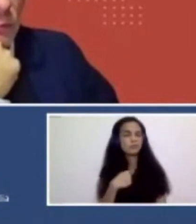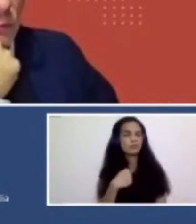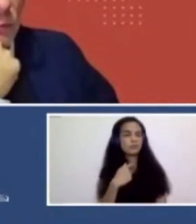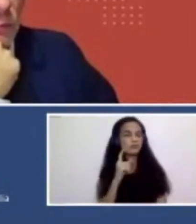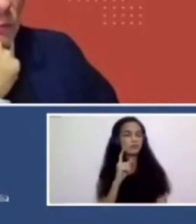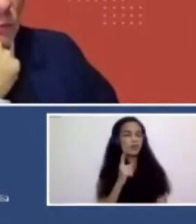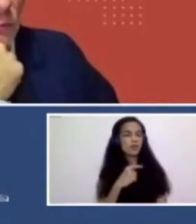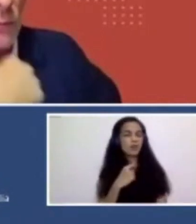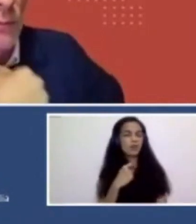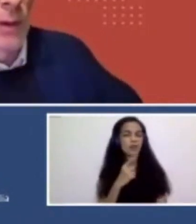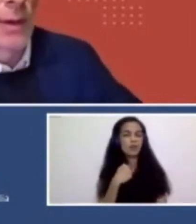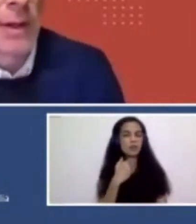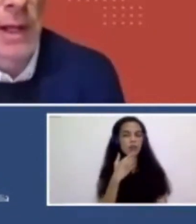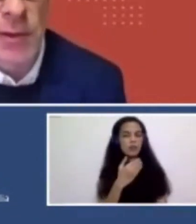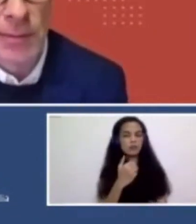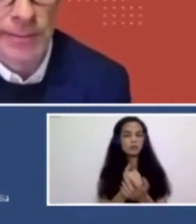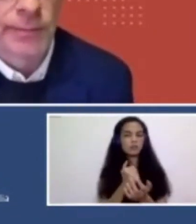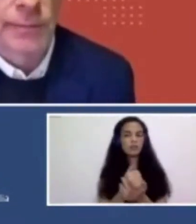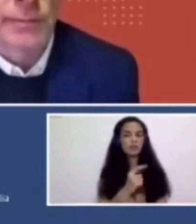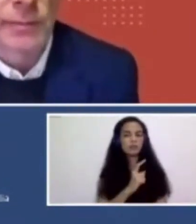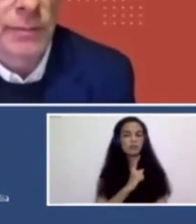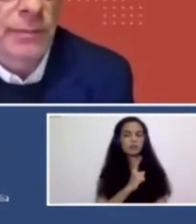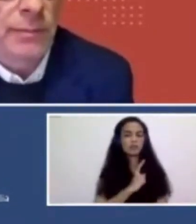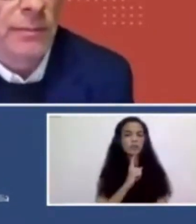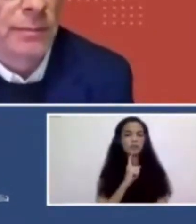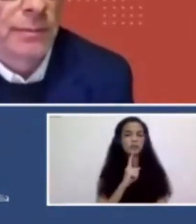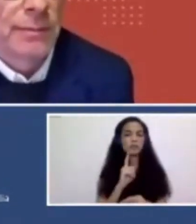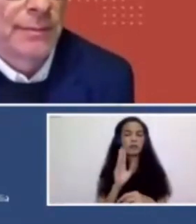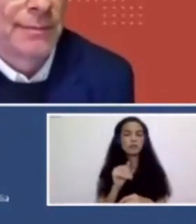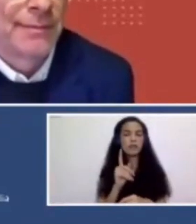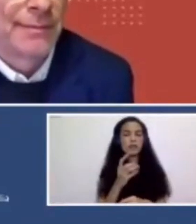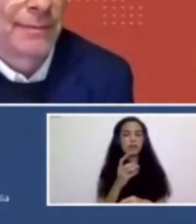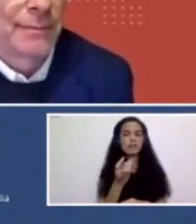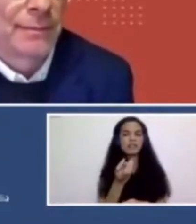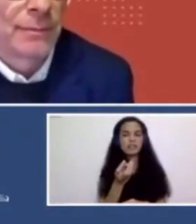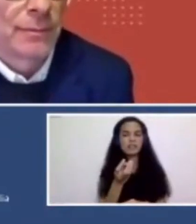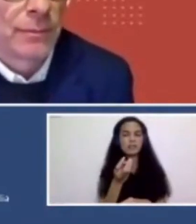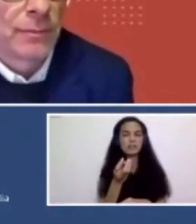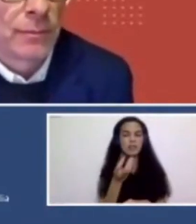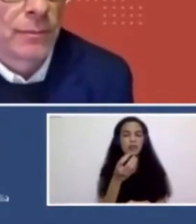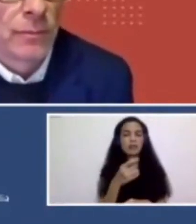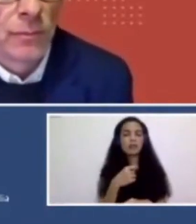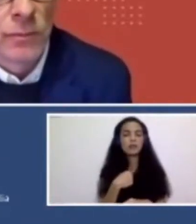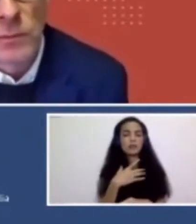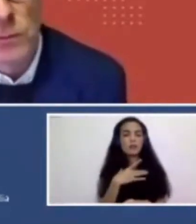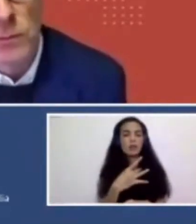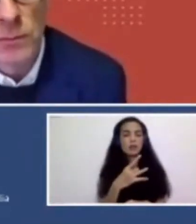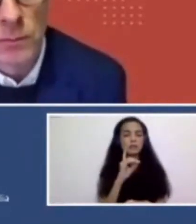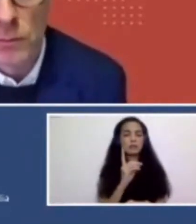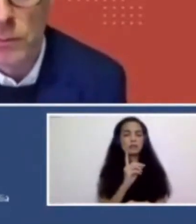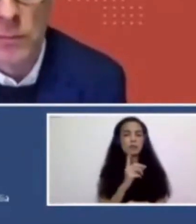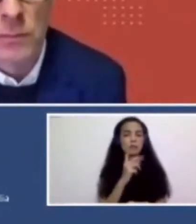have my own question, actually, if I may. Yes. We still have a few minutes. Because it's, it's, very interesting for me to see, uh,